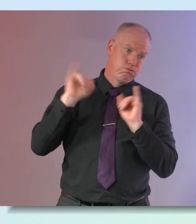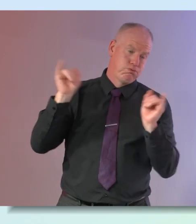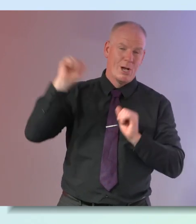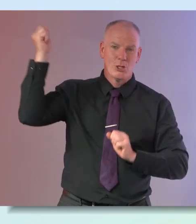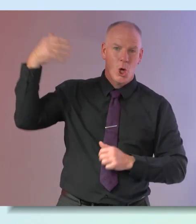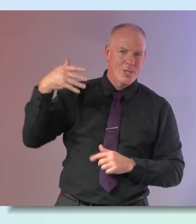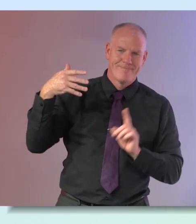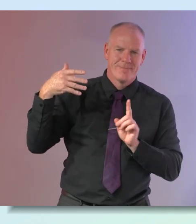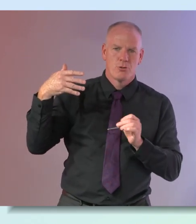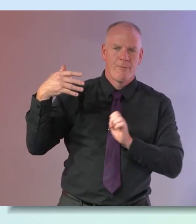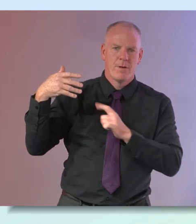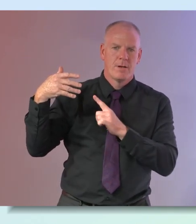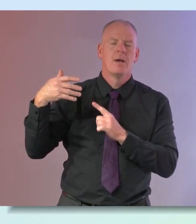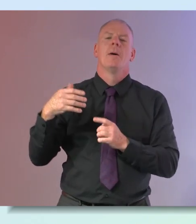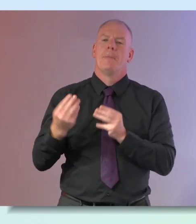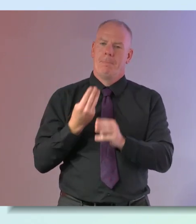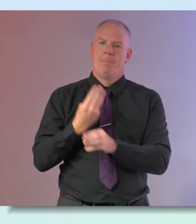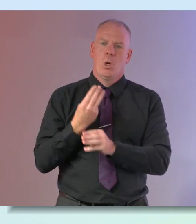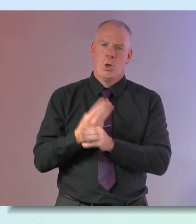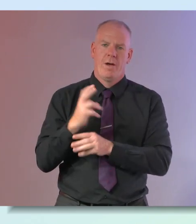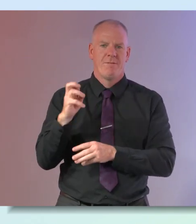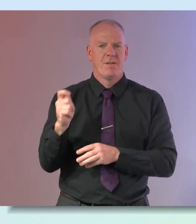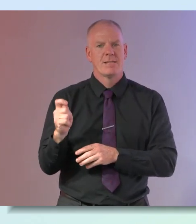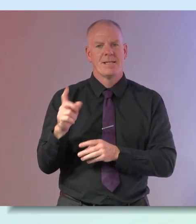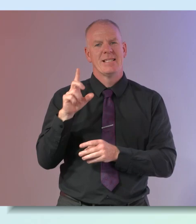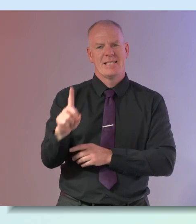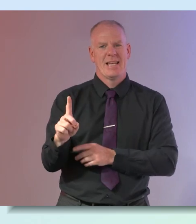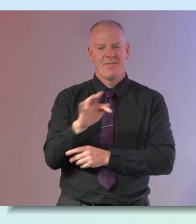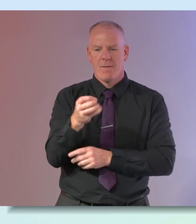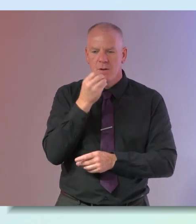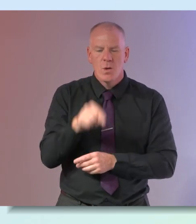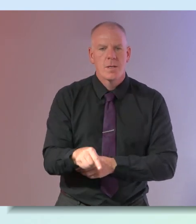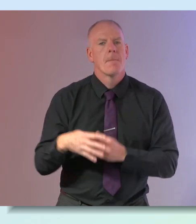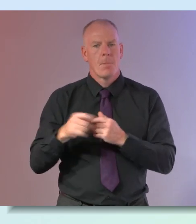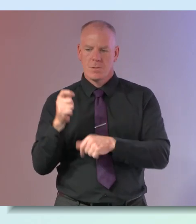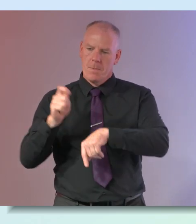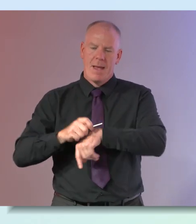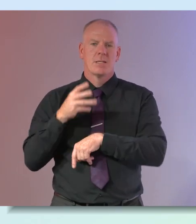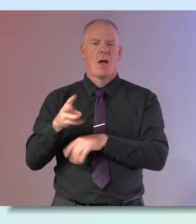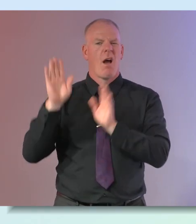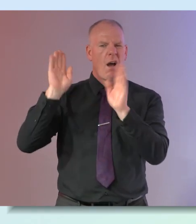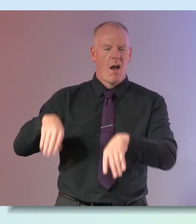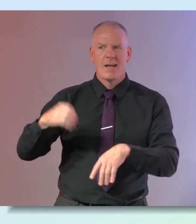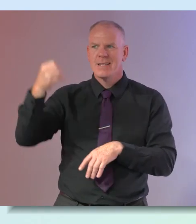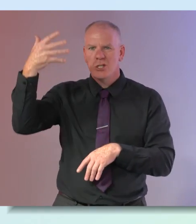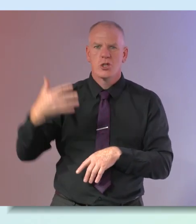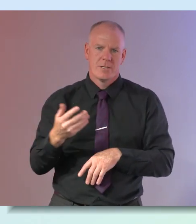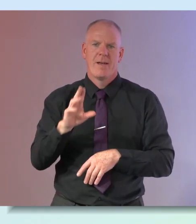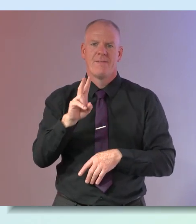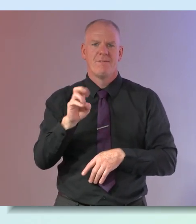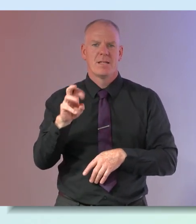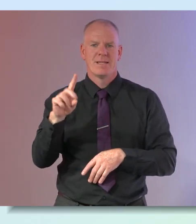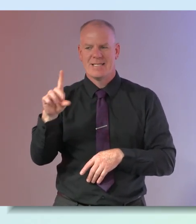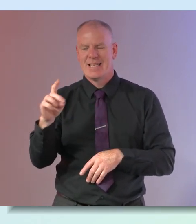and um poor vitamin d sources from food the the most straightforward way is to kind of forget about the sunlight and just go with vitamin d